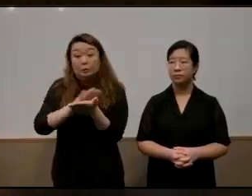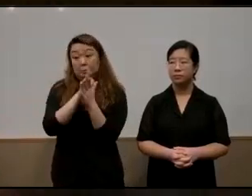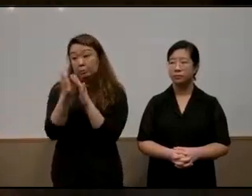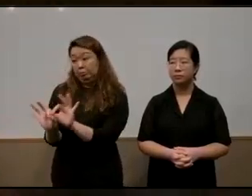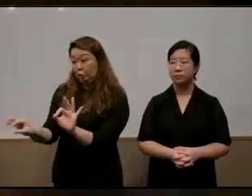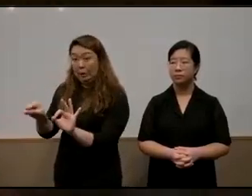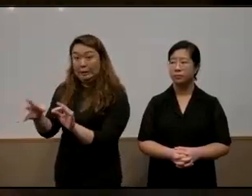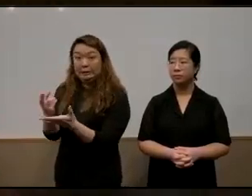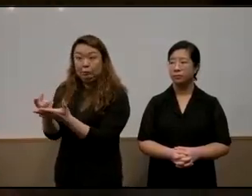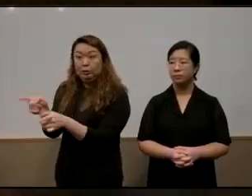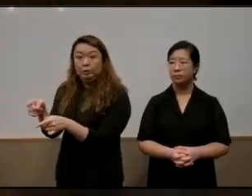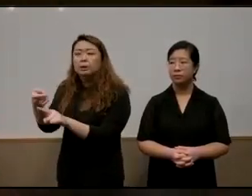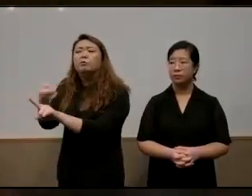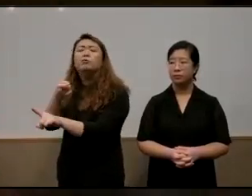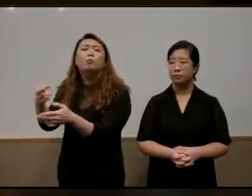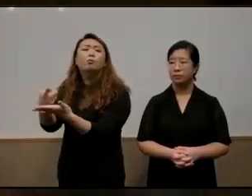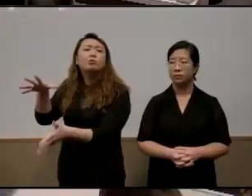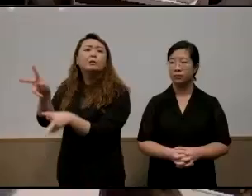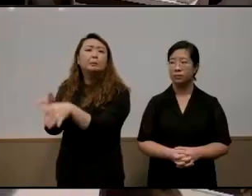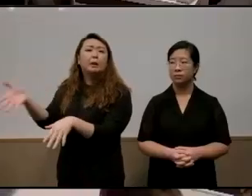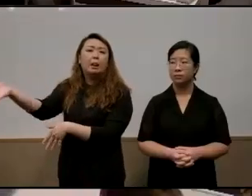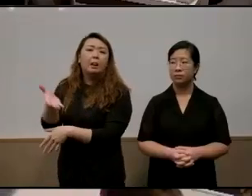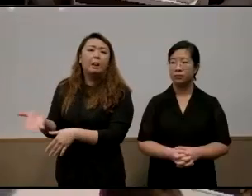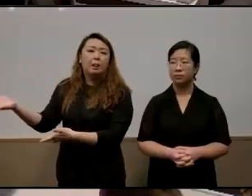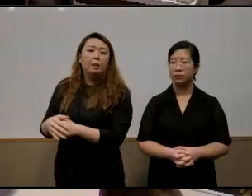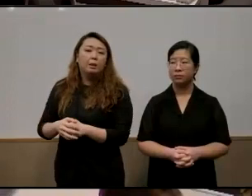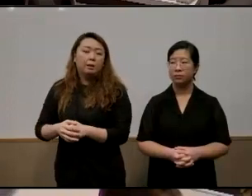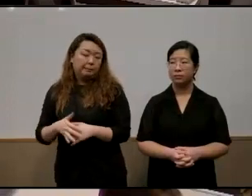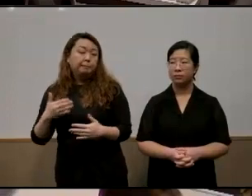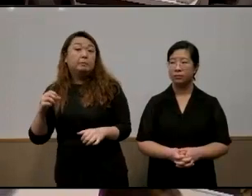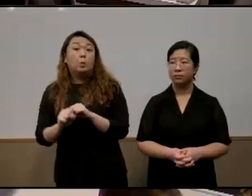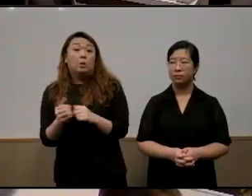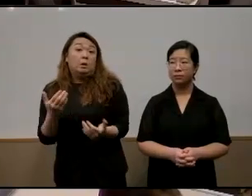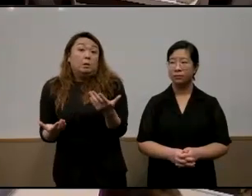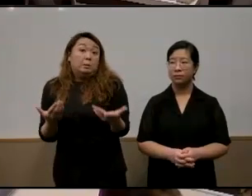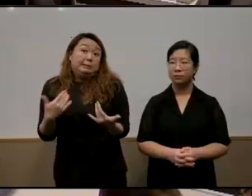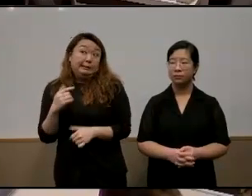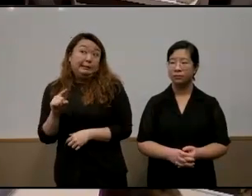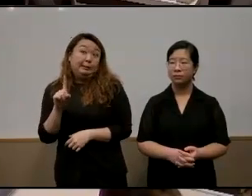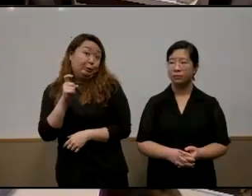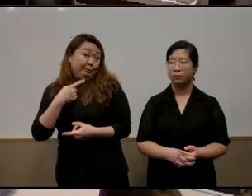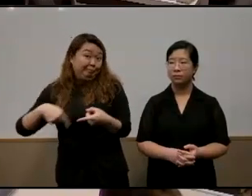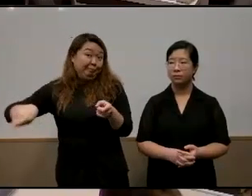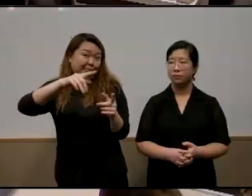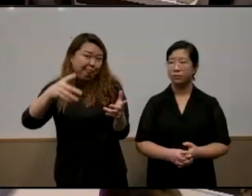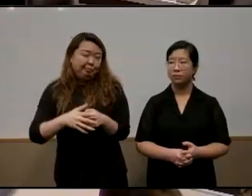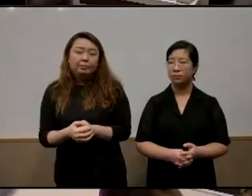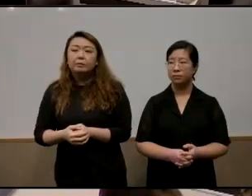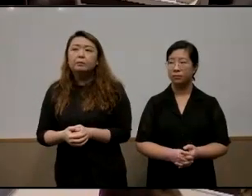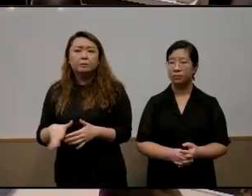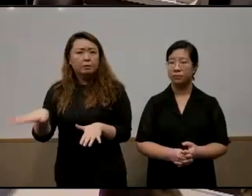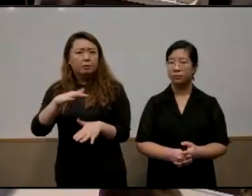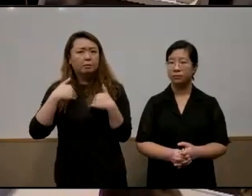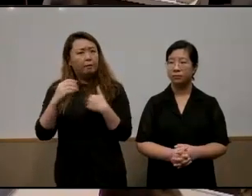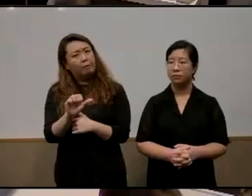recipients are from both families right so so maybe uh you know a question to all of you like are there potentially